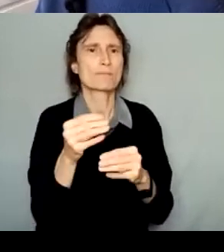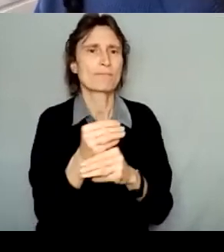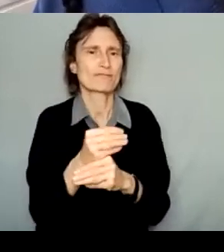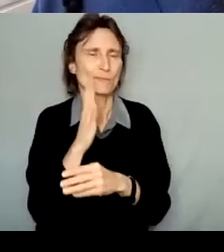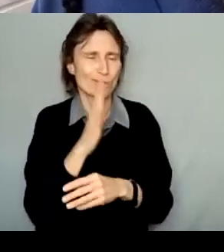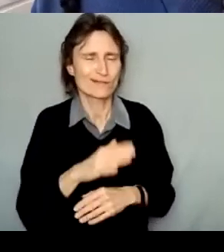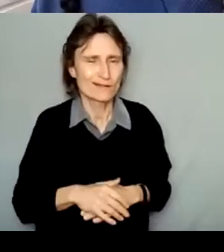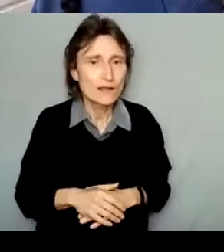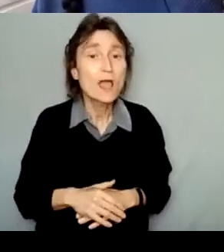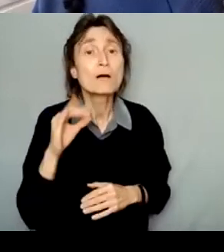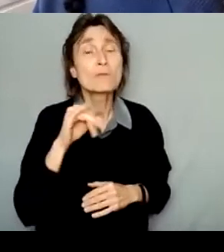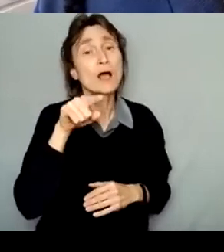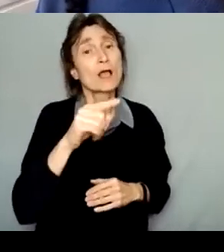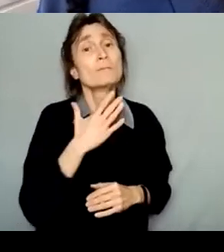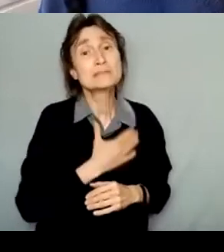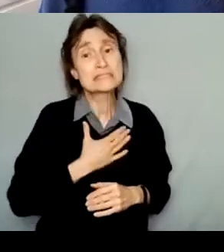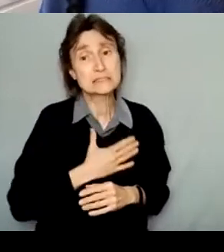are confirmed or pending.